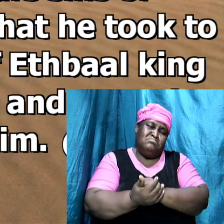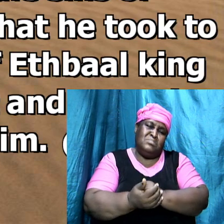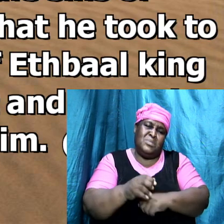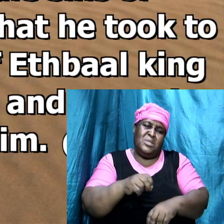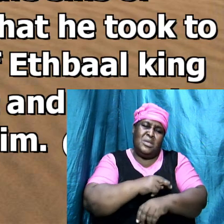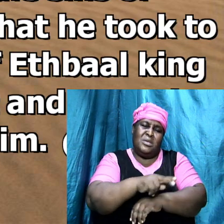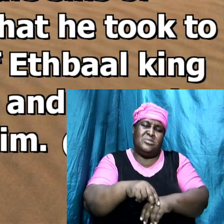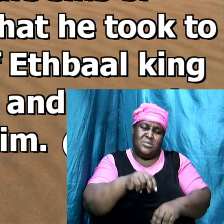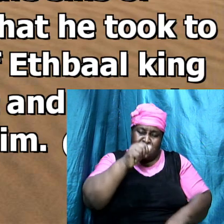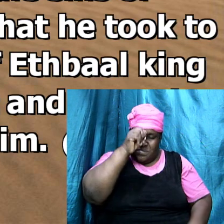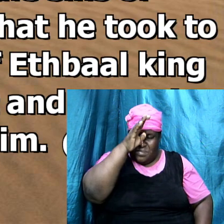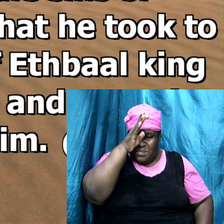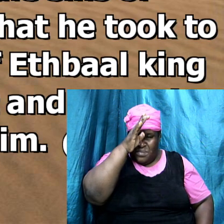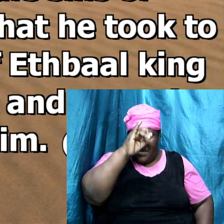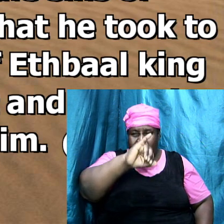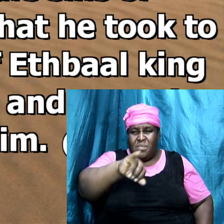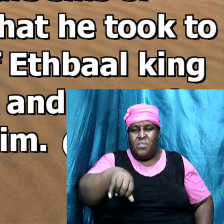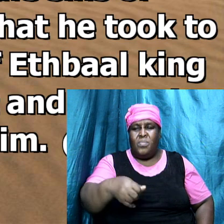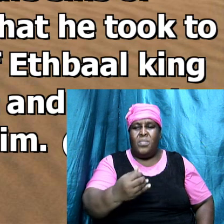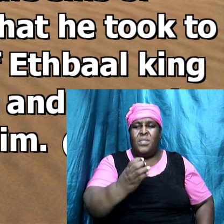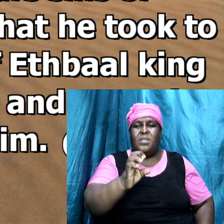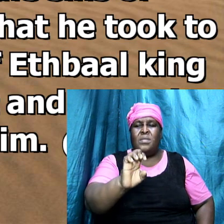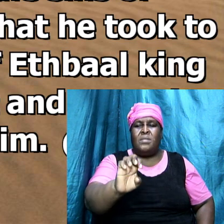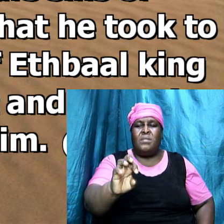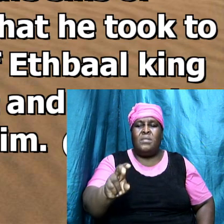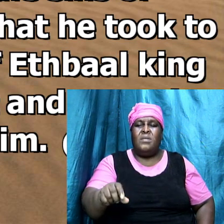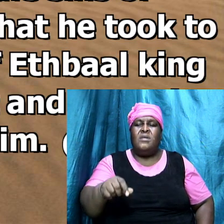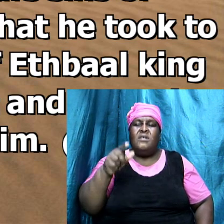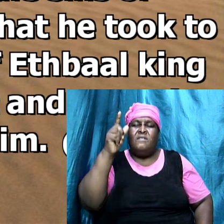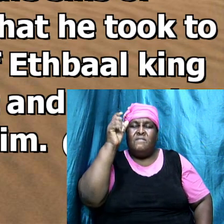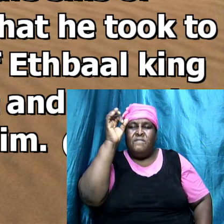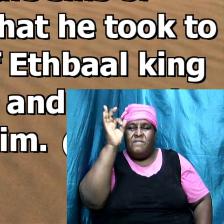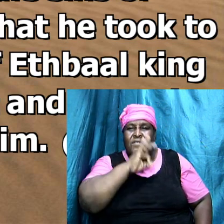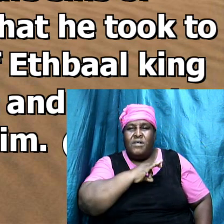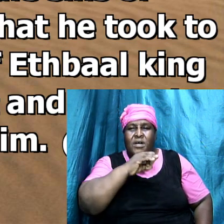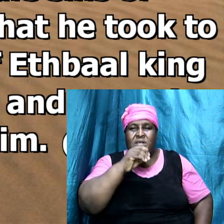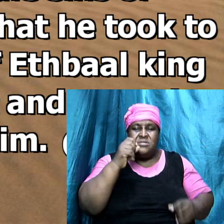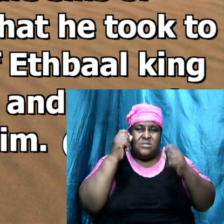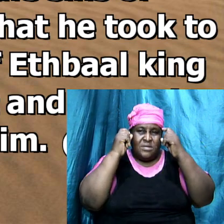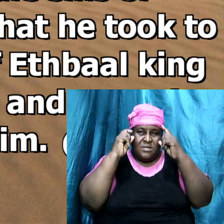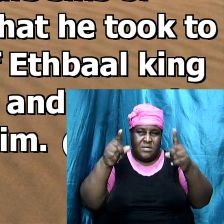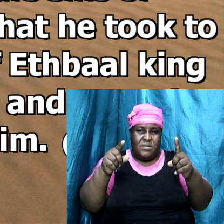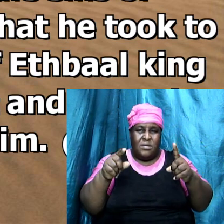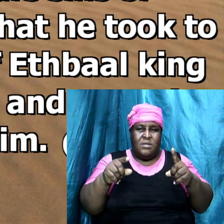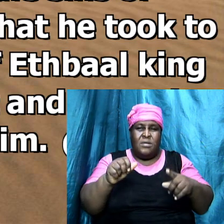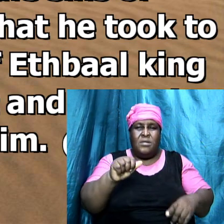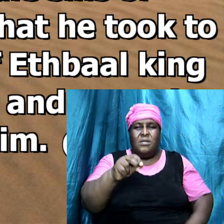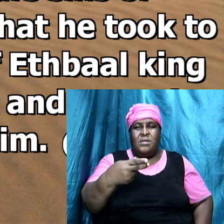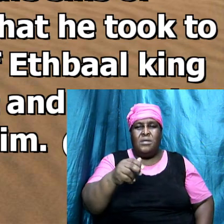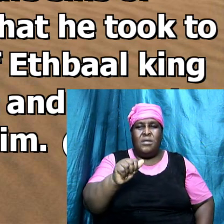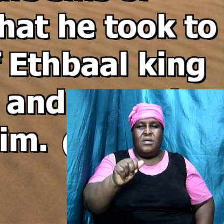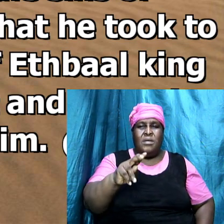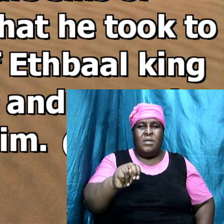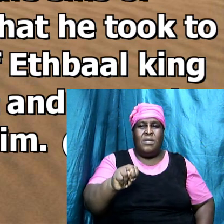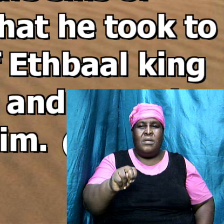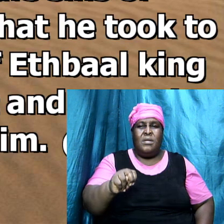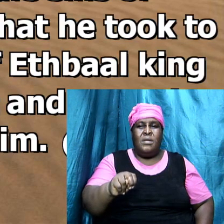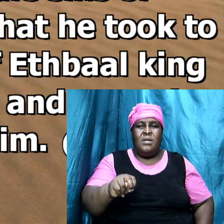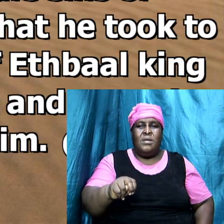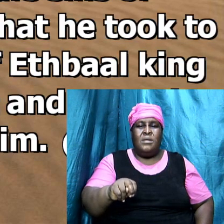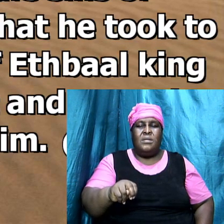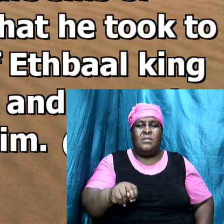Jezebel represents false doctrine and Ahab represented its victim